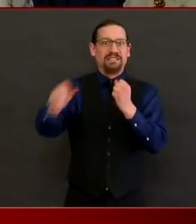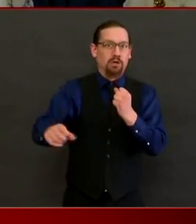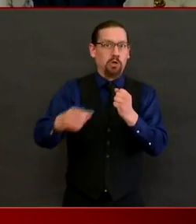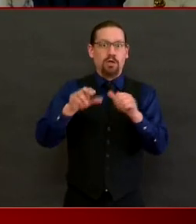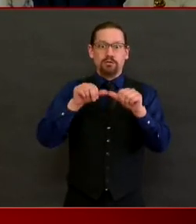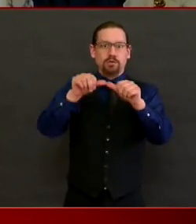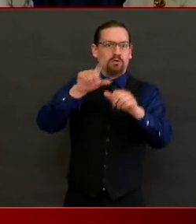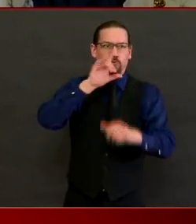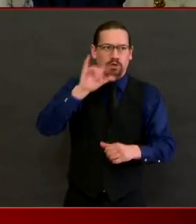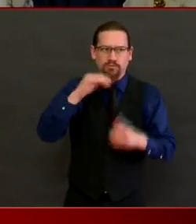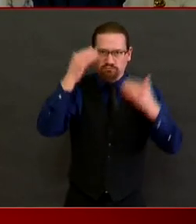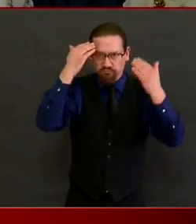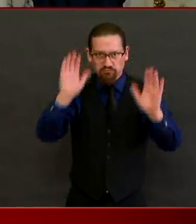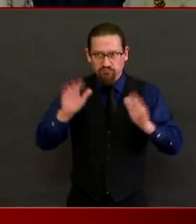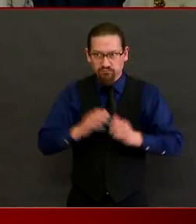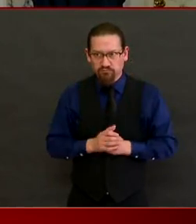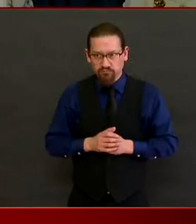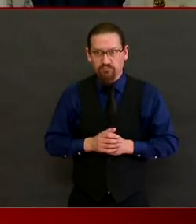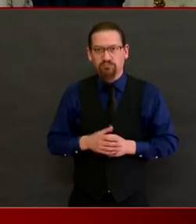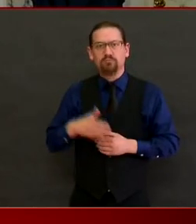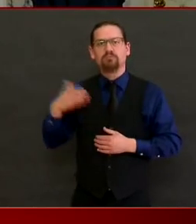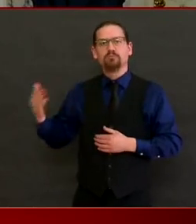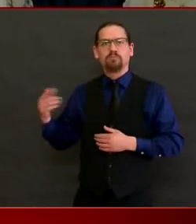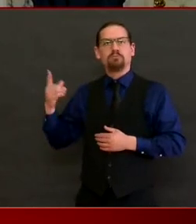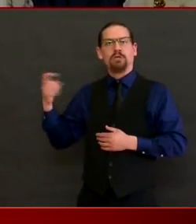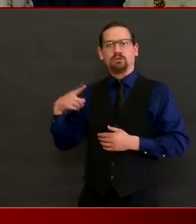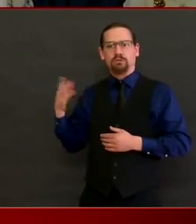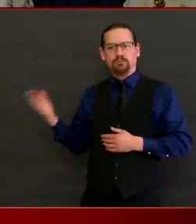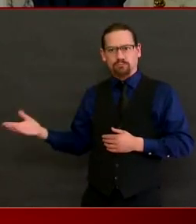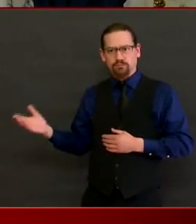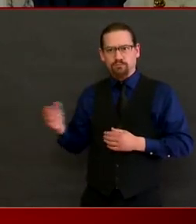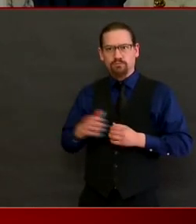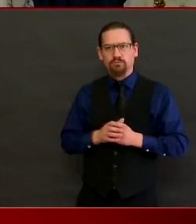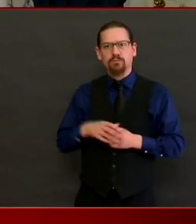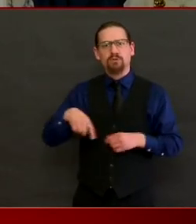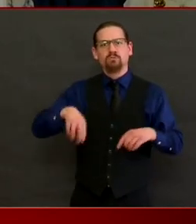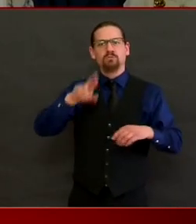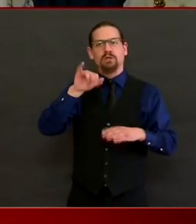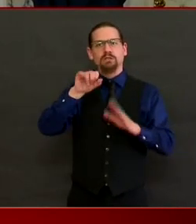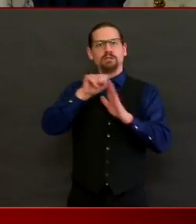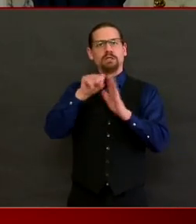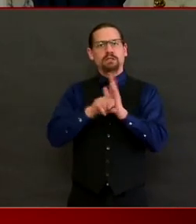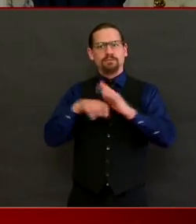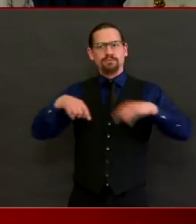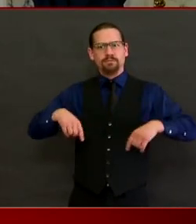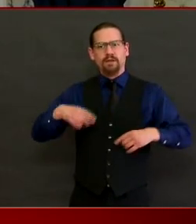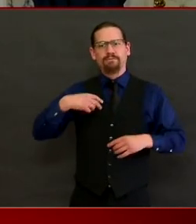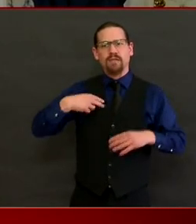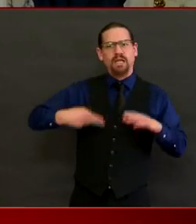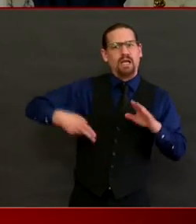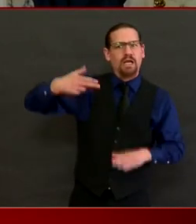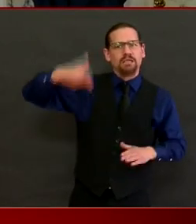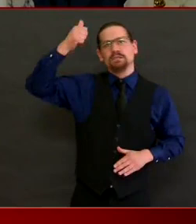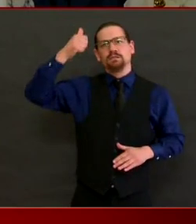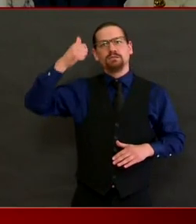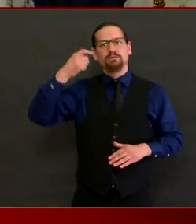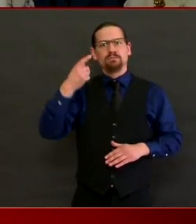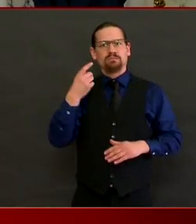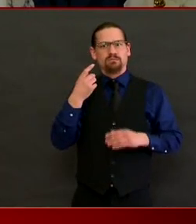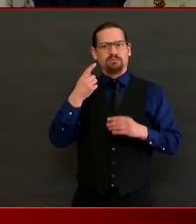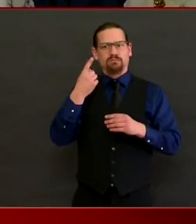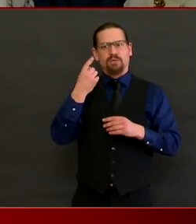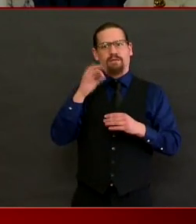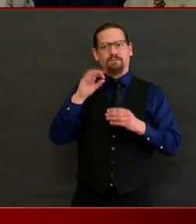D.C. as of yesterday. Can you speak to why that rate is relatively high here? And is there anything that could change in the state's